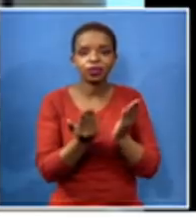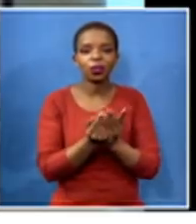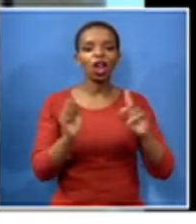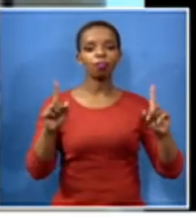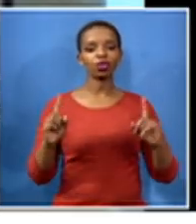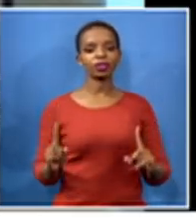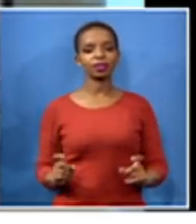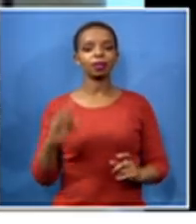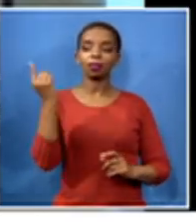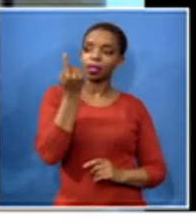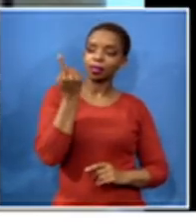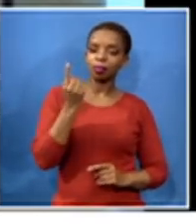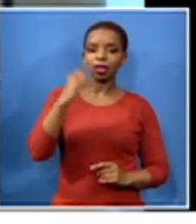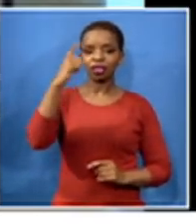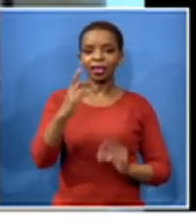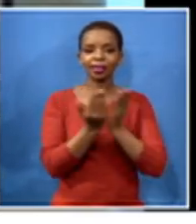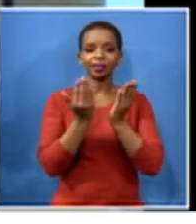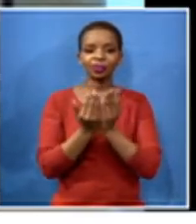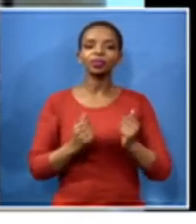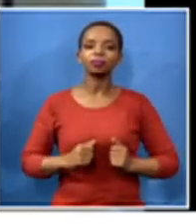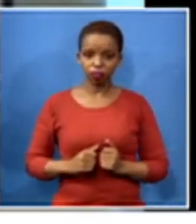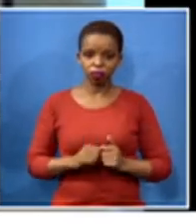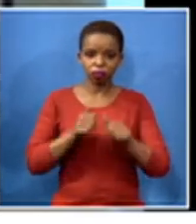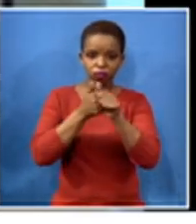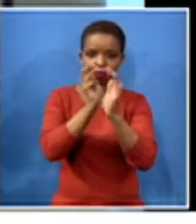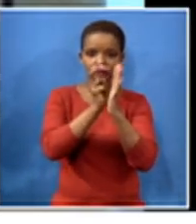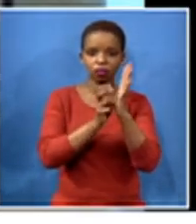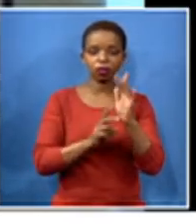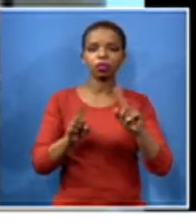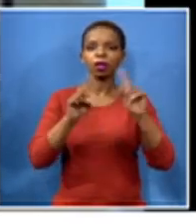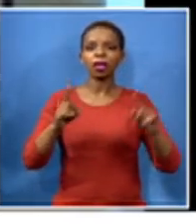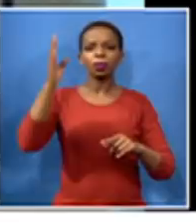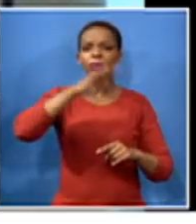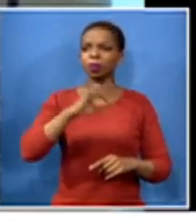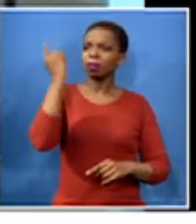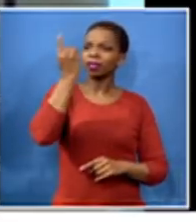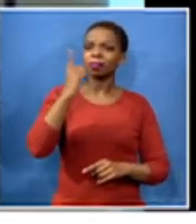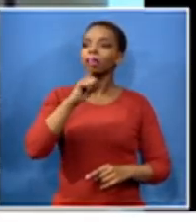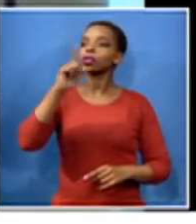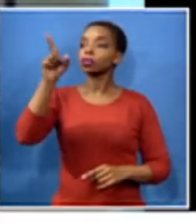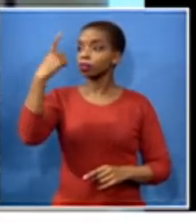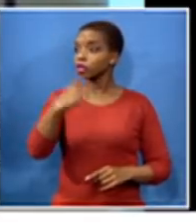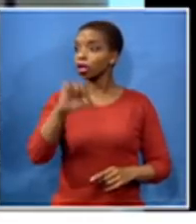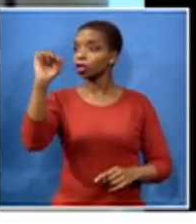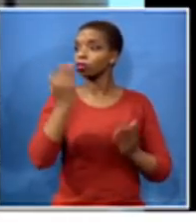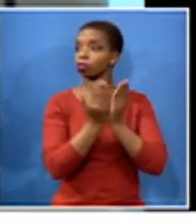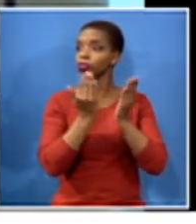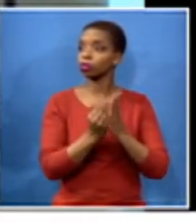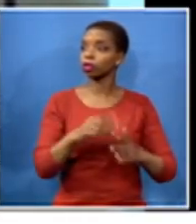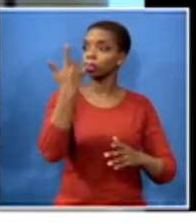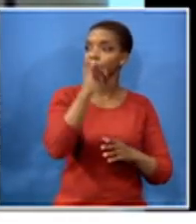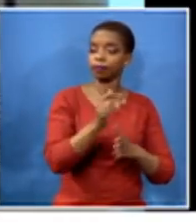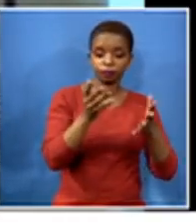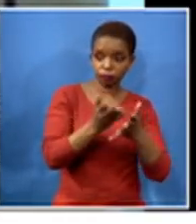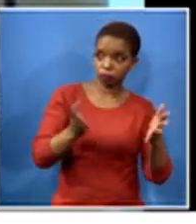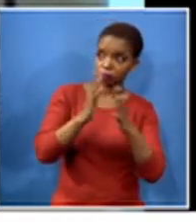that the schools were complying but none of the principals were told to check their schools and this is the inconsistency which we